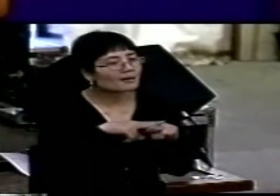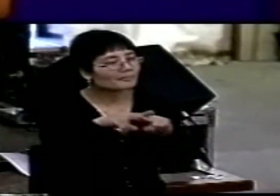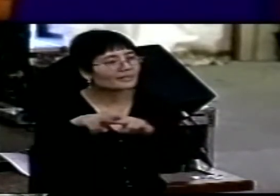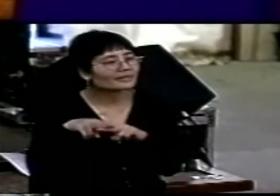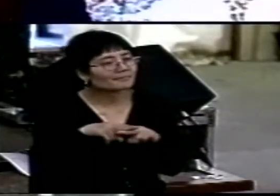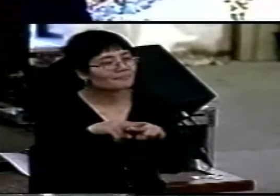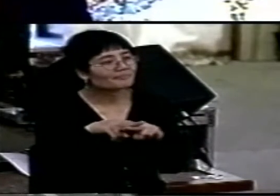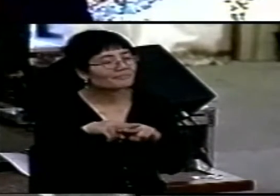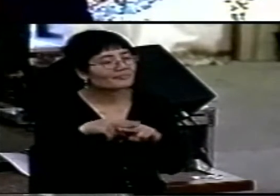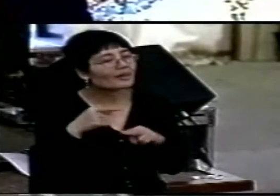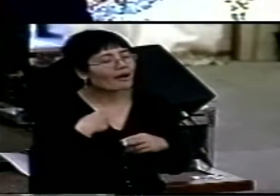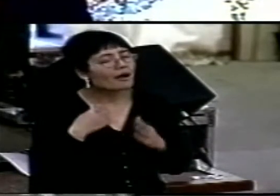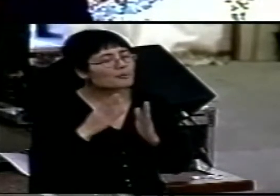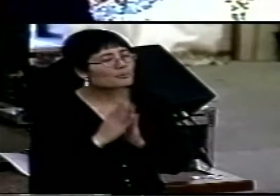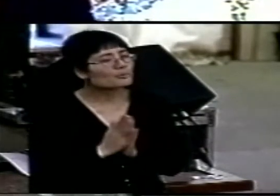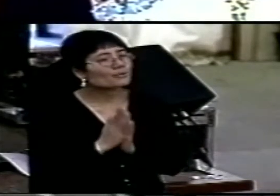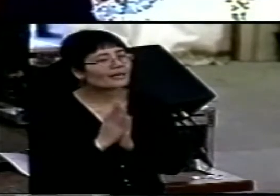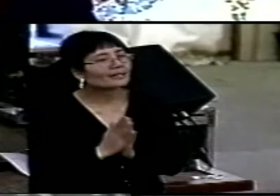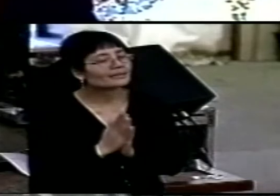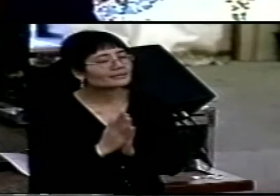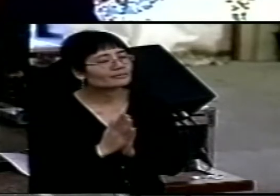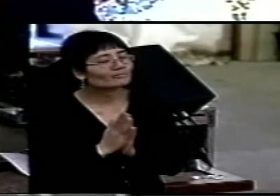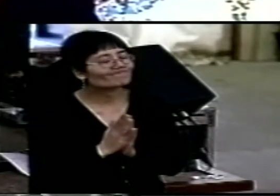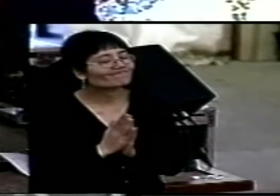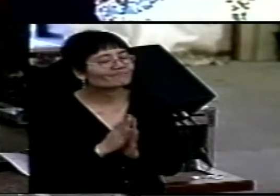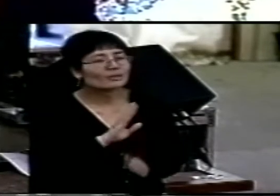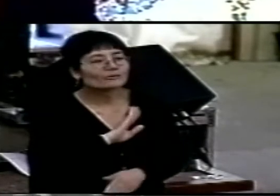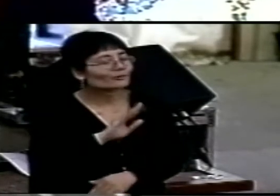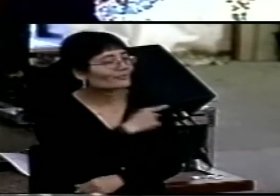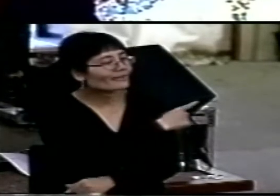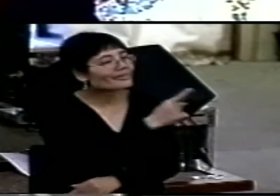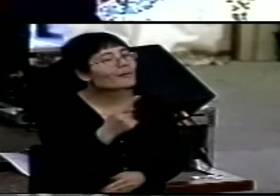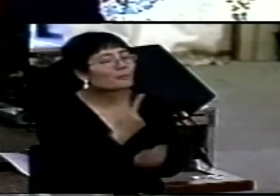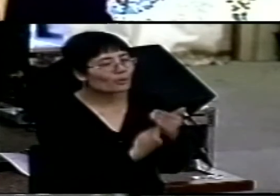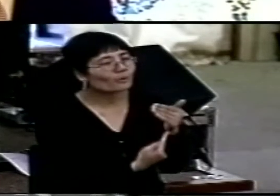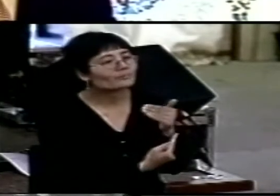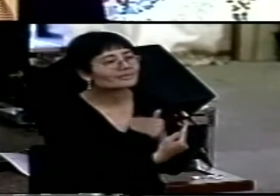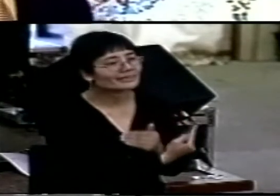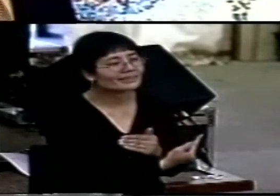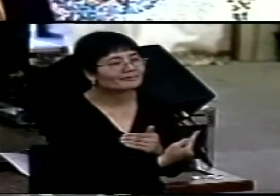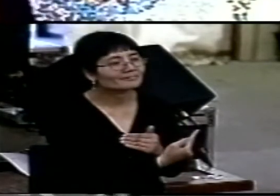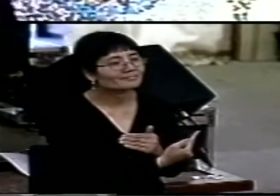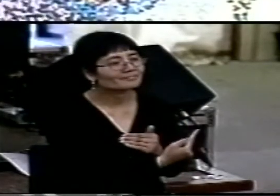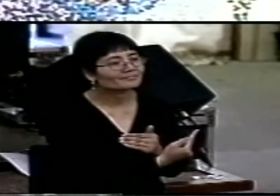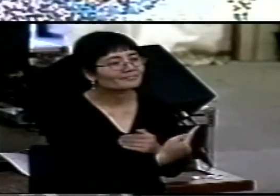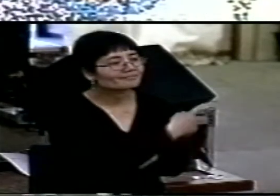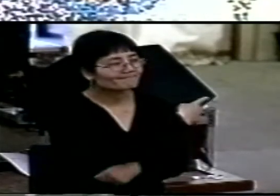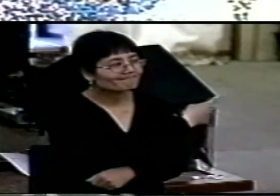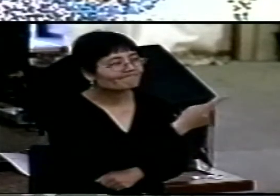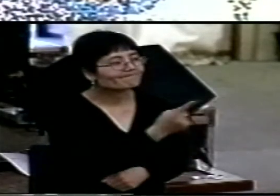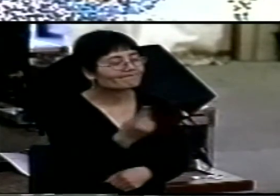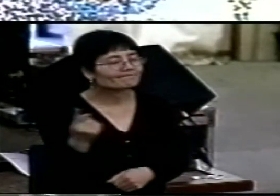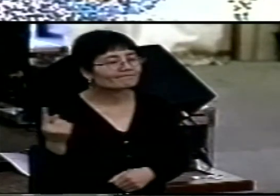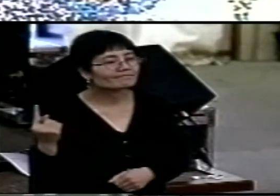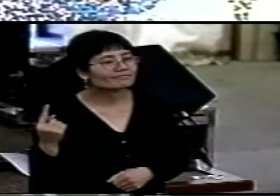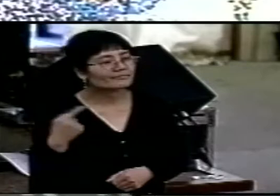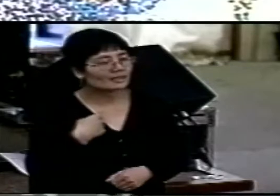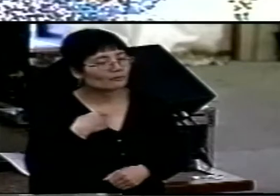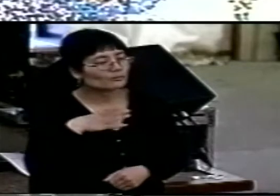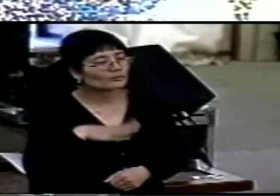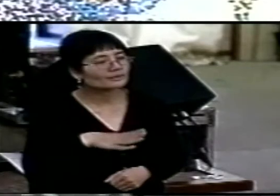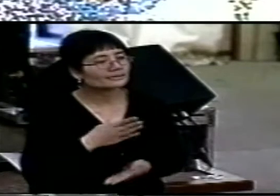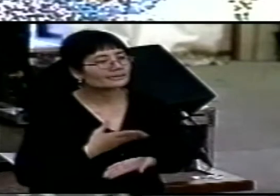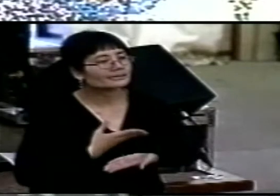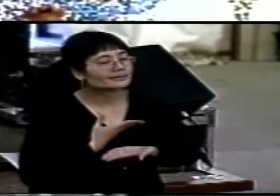Jesus, not for them alone. Ladies and gentlemen, I want to suggest to you